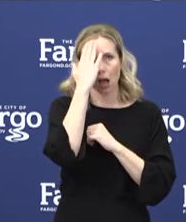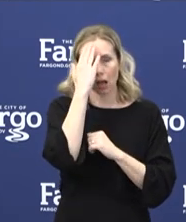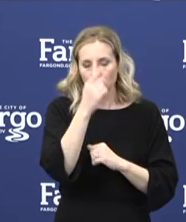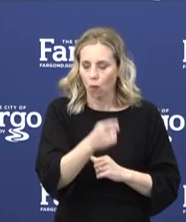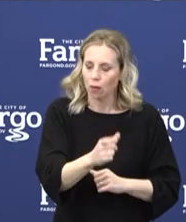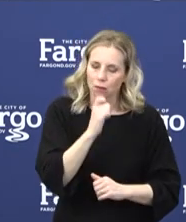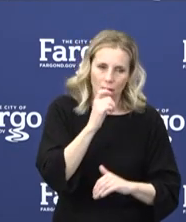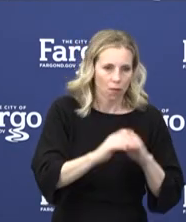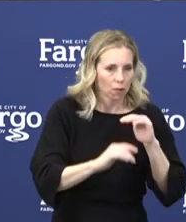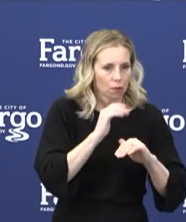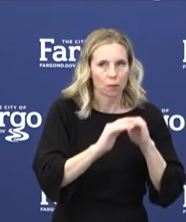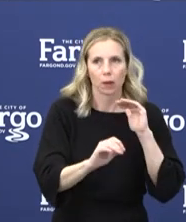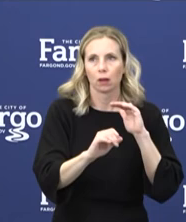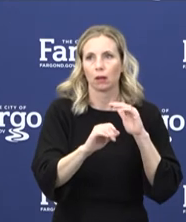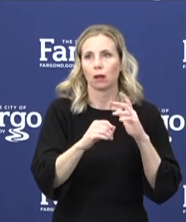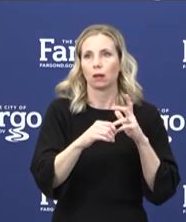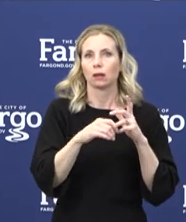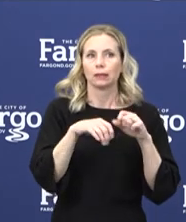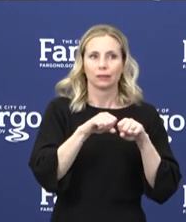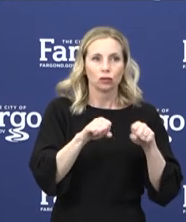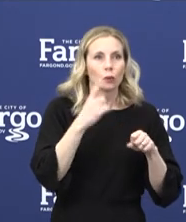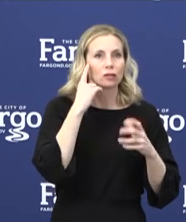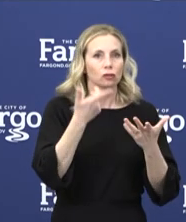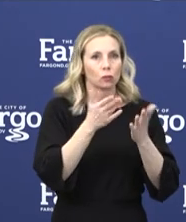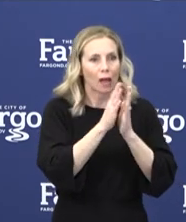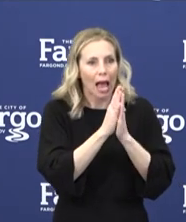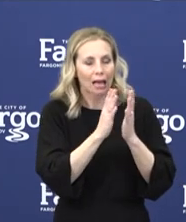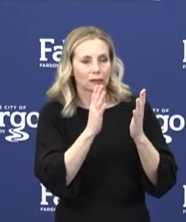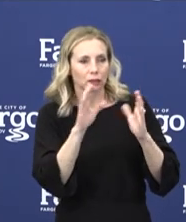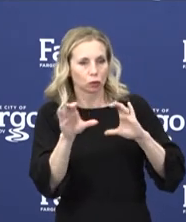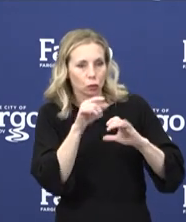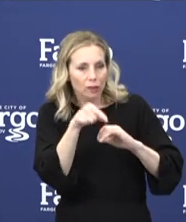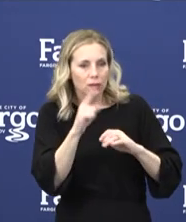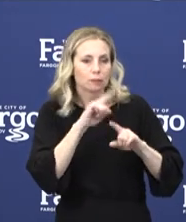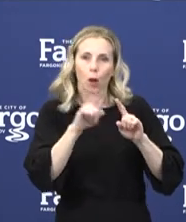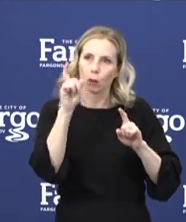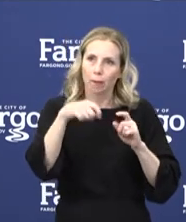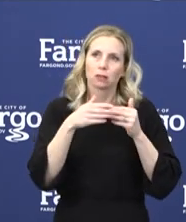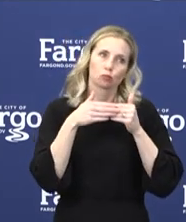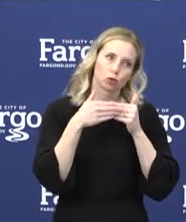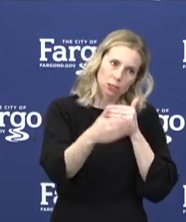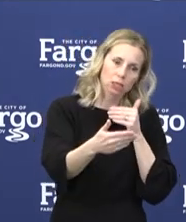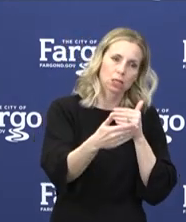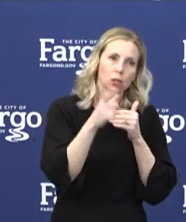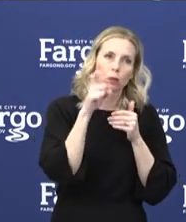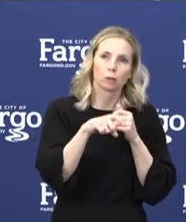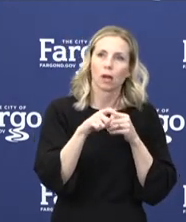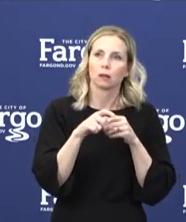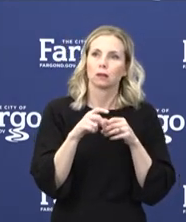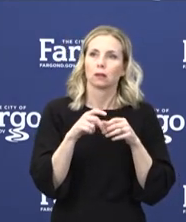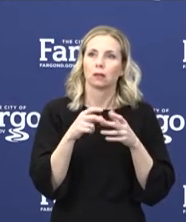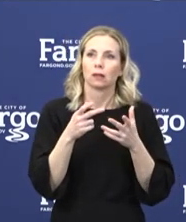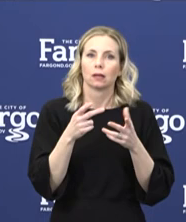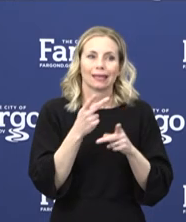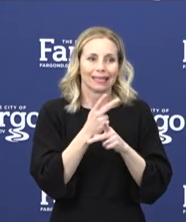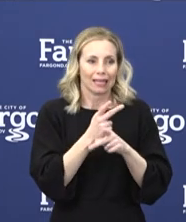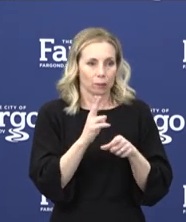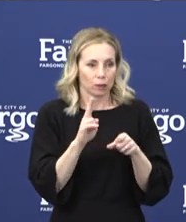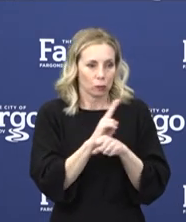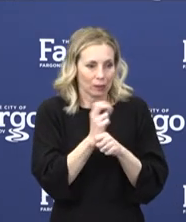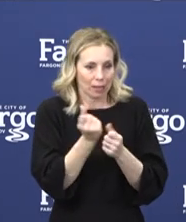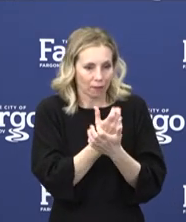ballots to be cast in person, but we have to be able to proceed. We have to keep you safe. We have to keep the people that will be working there safe.